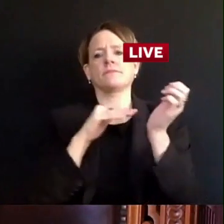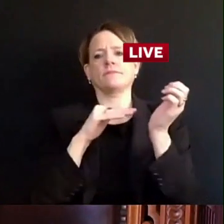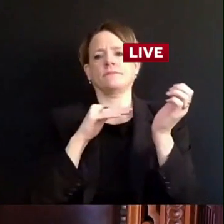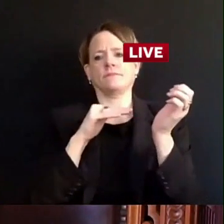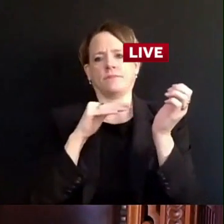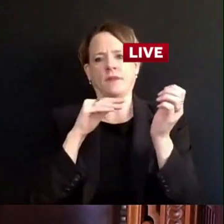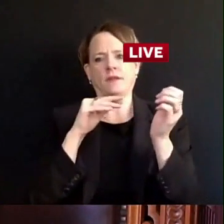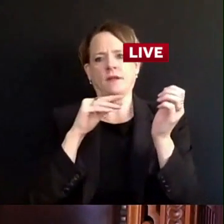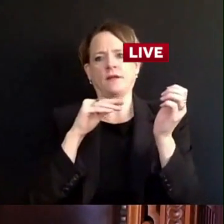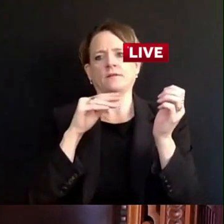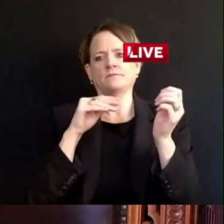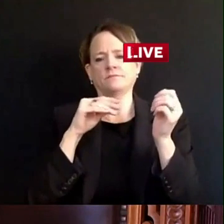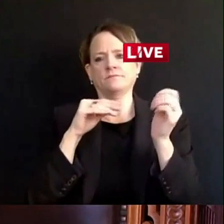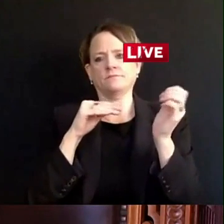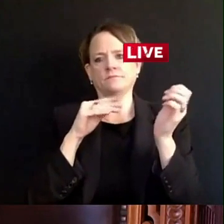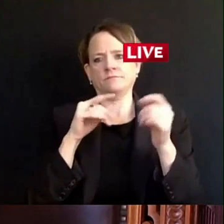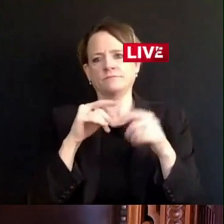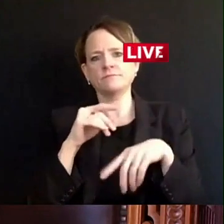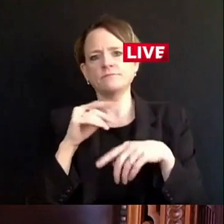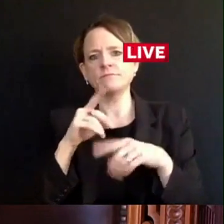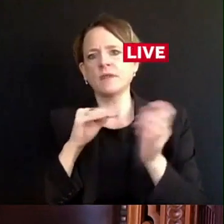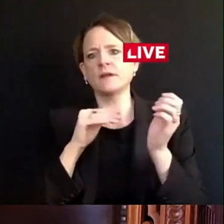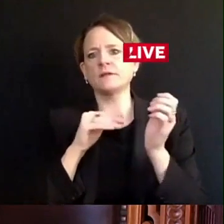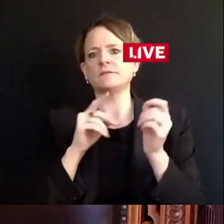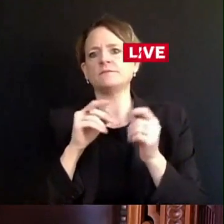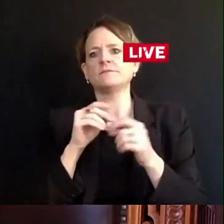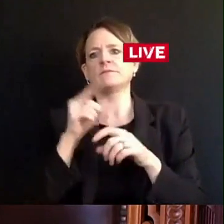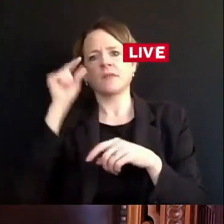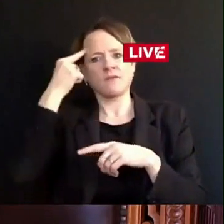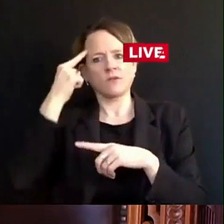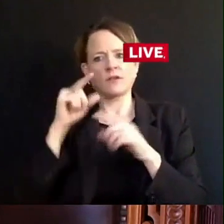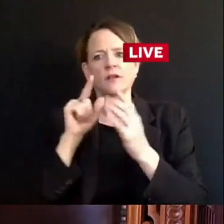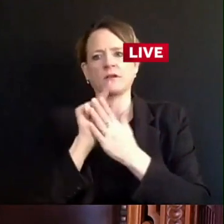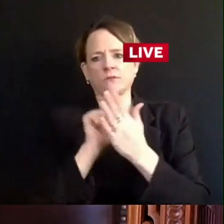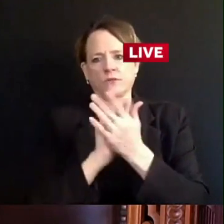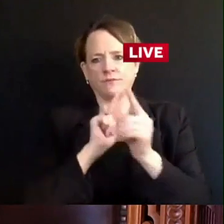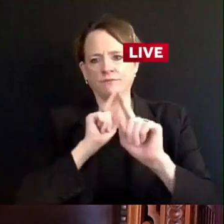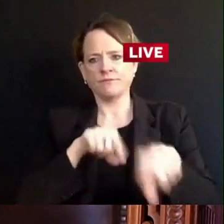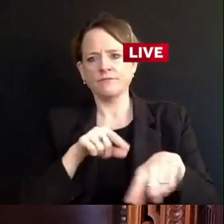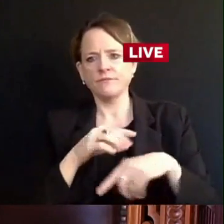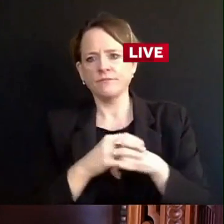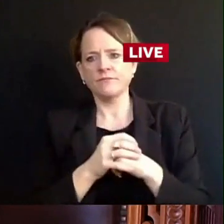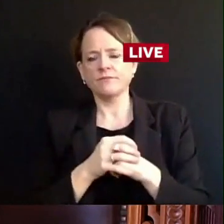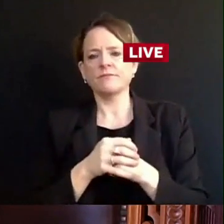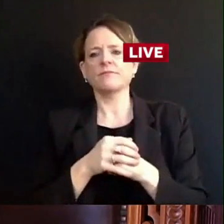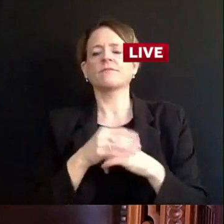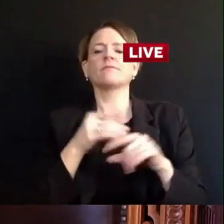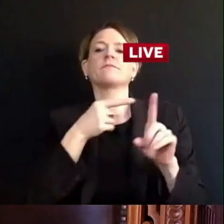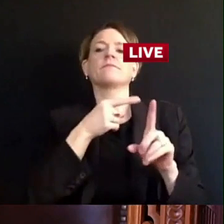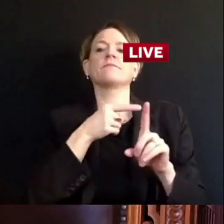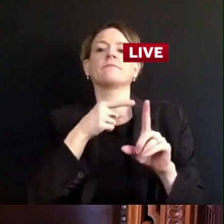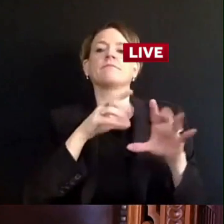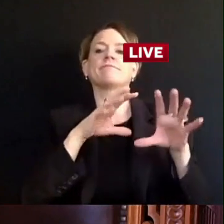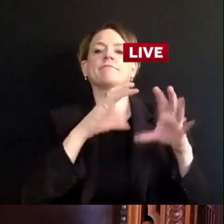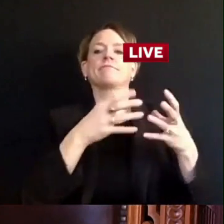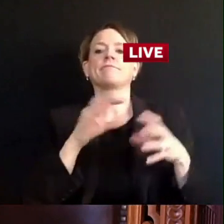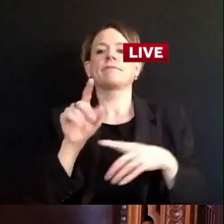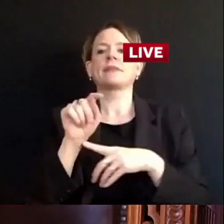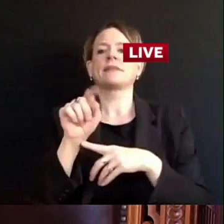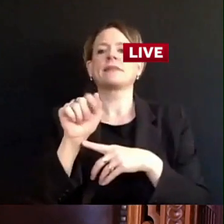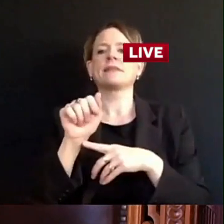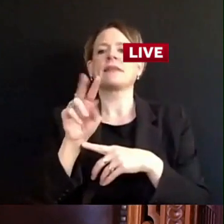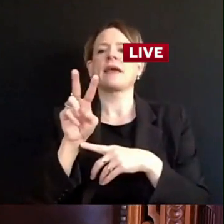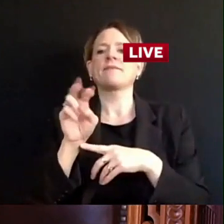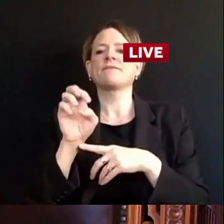limitations on public gatherings. The reason for that is, you know, it's a strategic decision based on